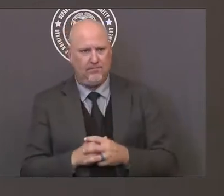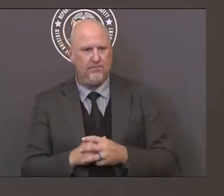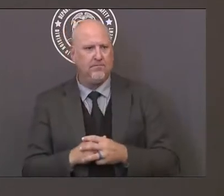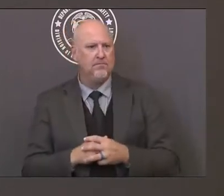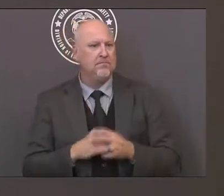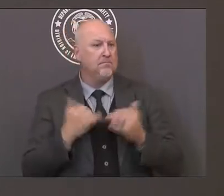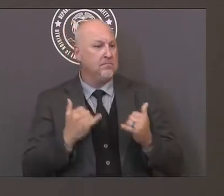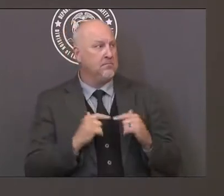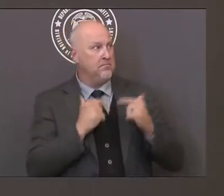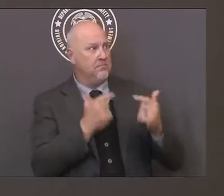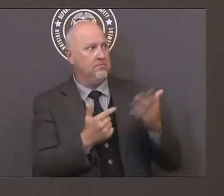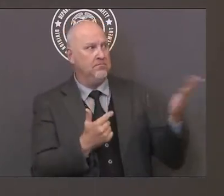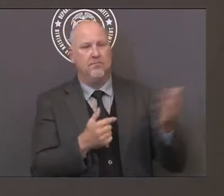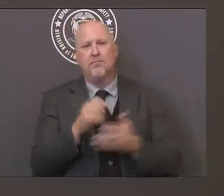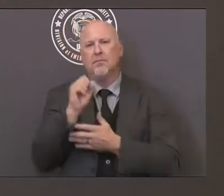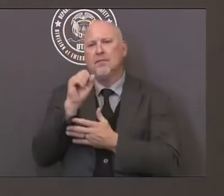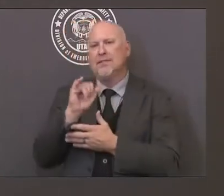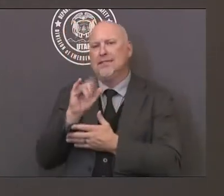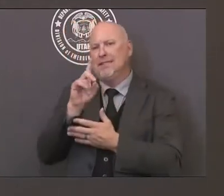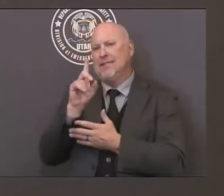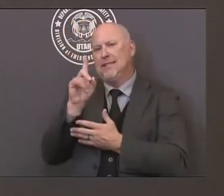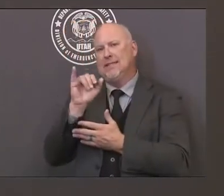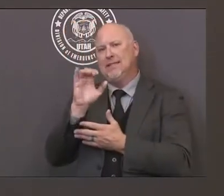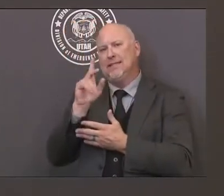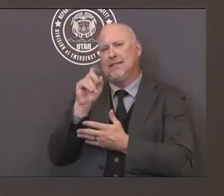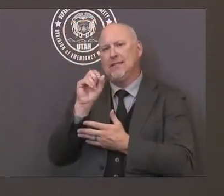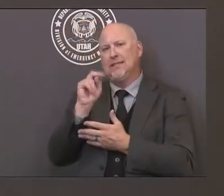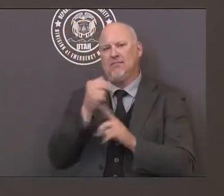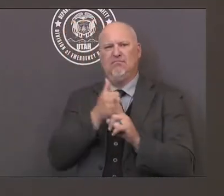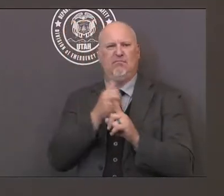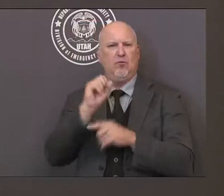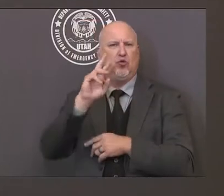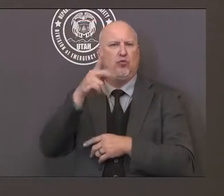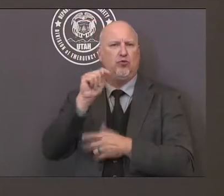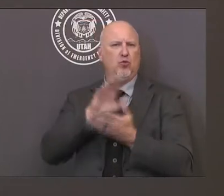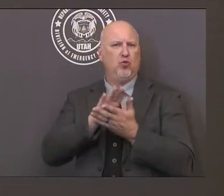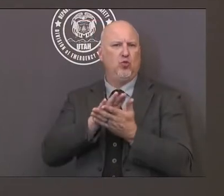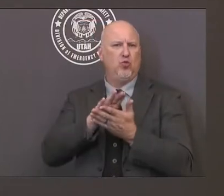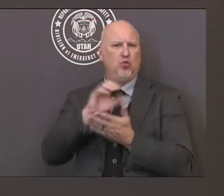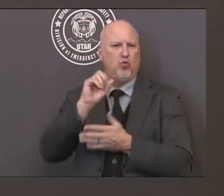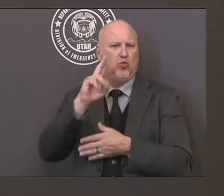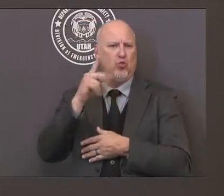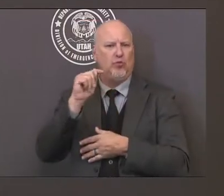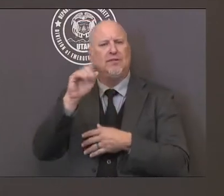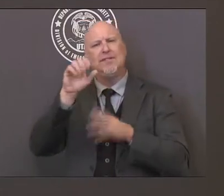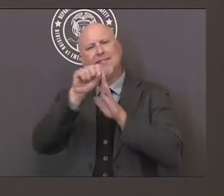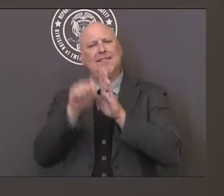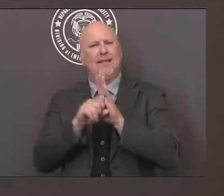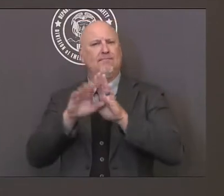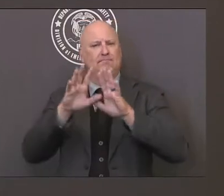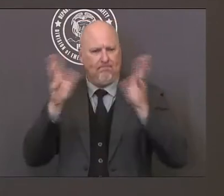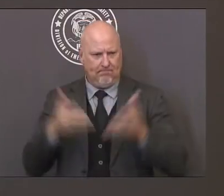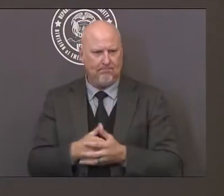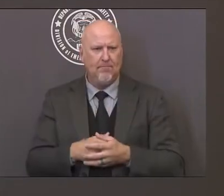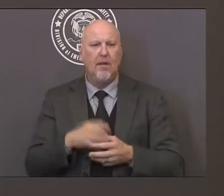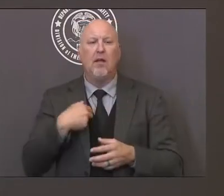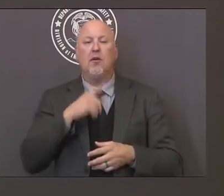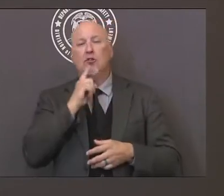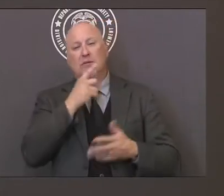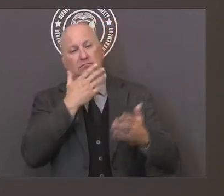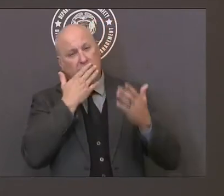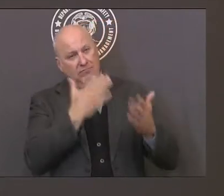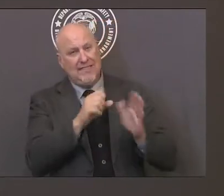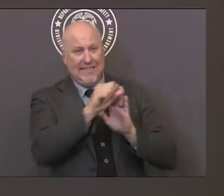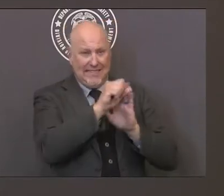Thank you Dr. Dunn I won't add much other than to say we are so appreciative of the state and local health departments who have been